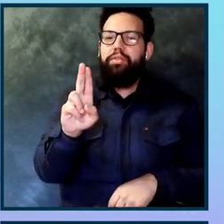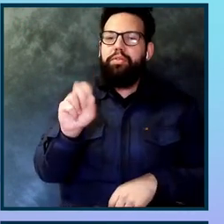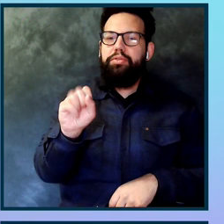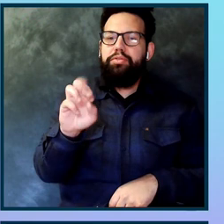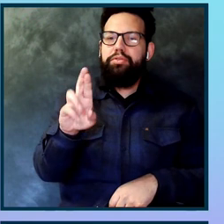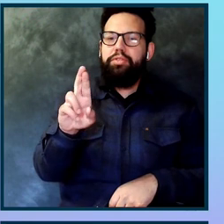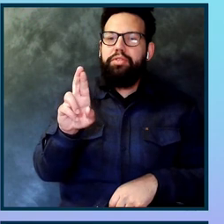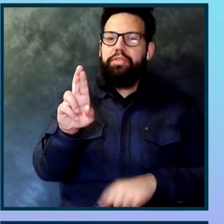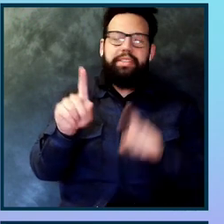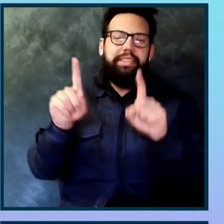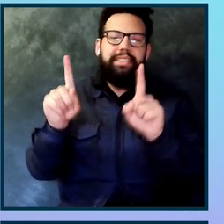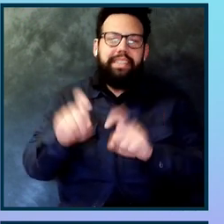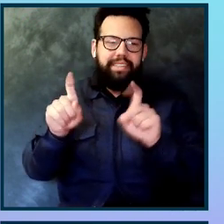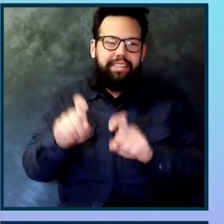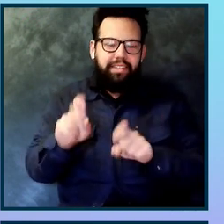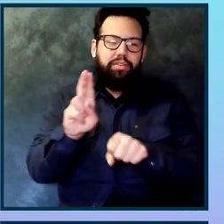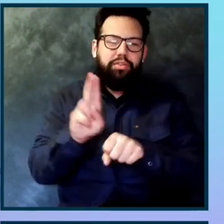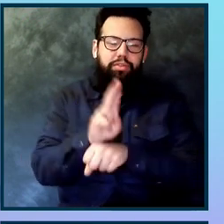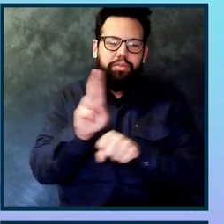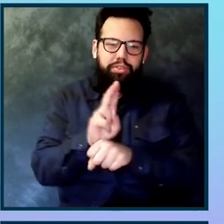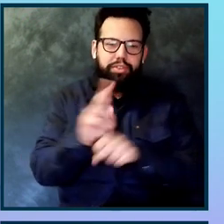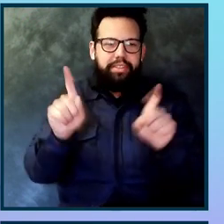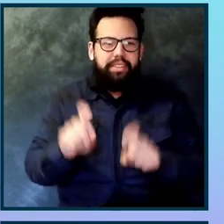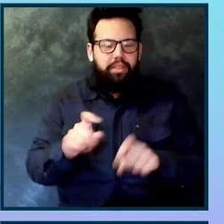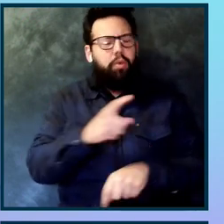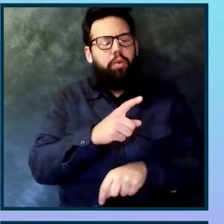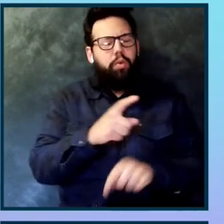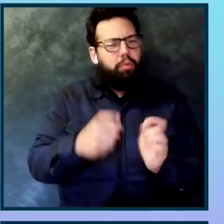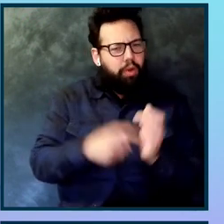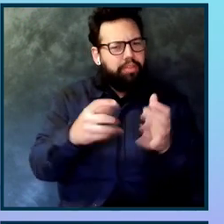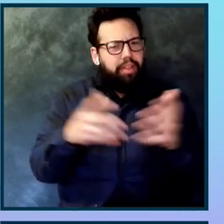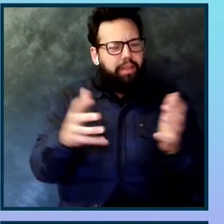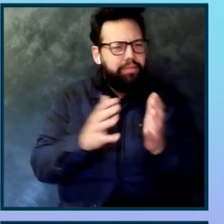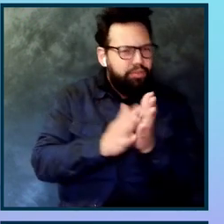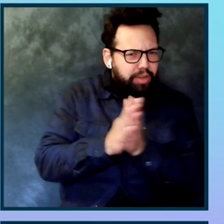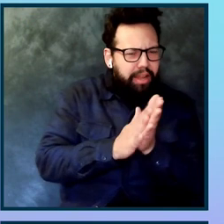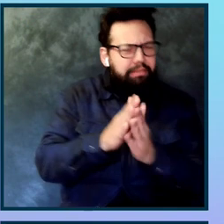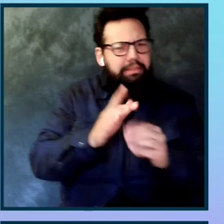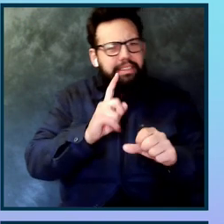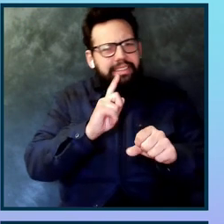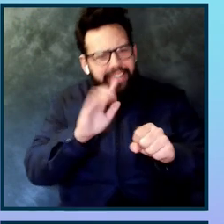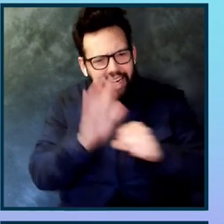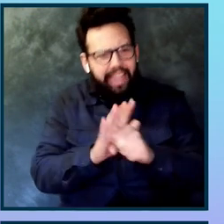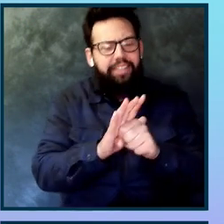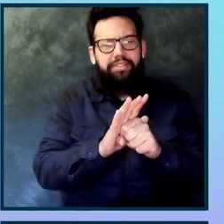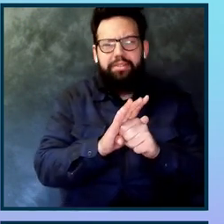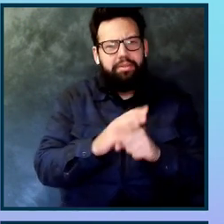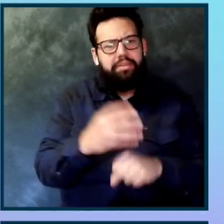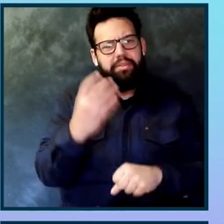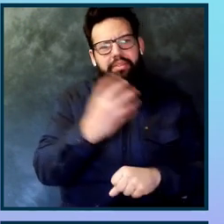that takes a lot of drive, a lot of dedication. And user testing has proven that in 2021.